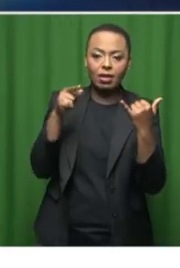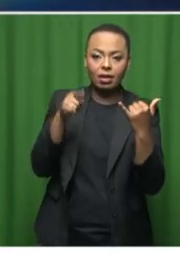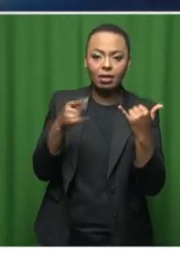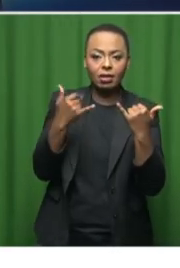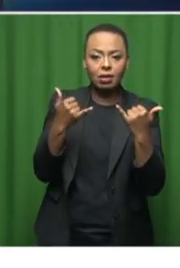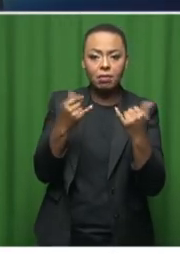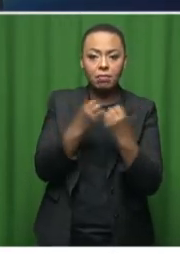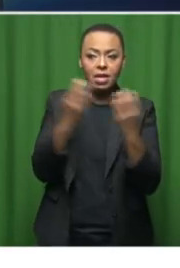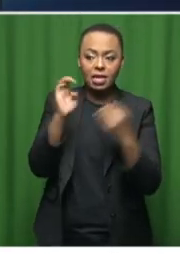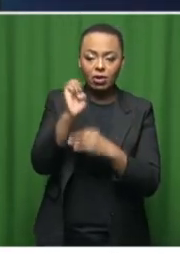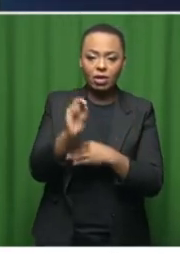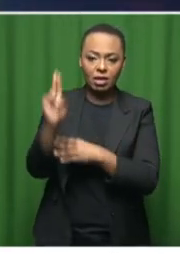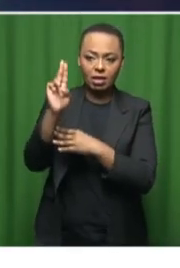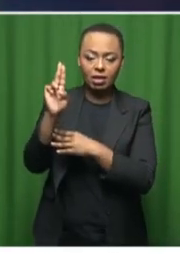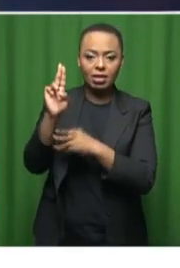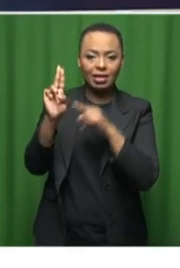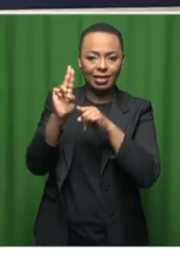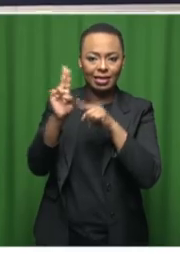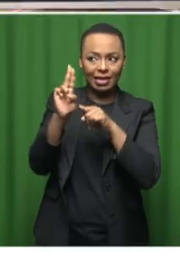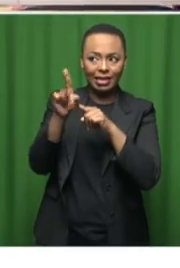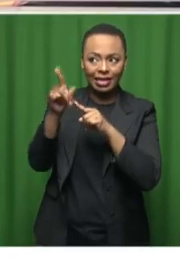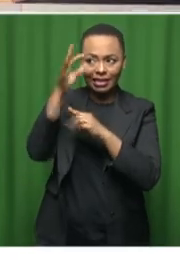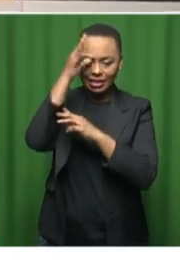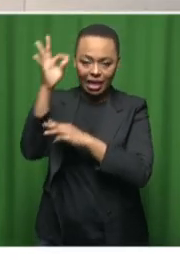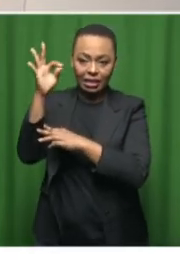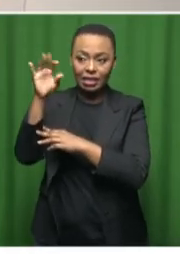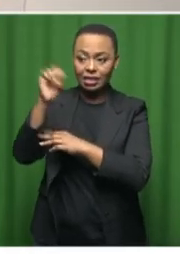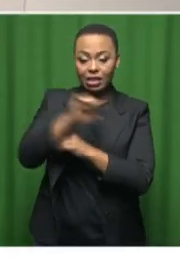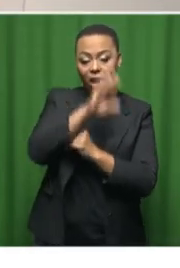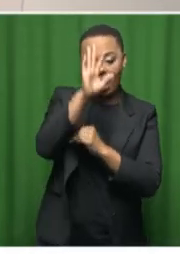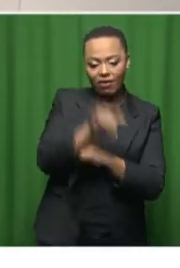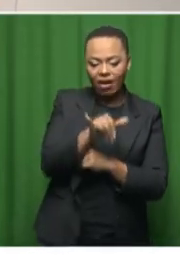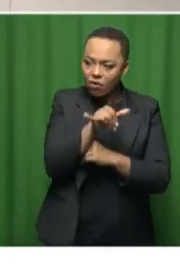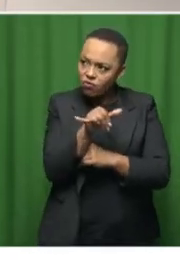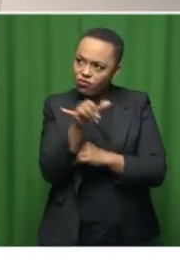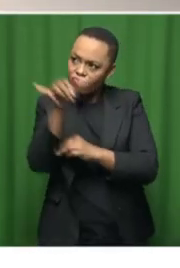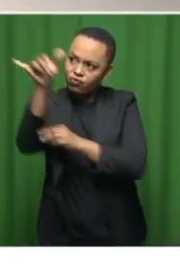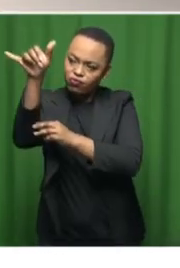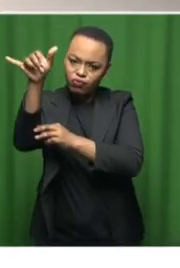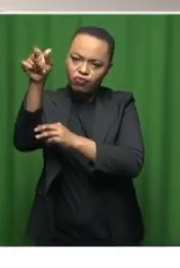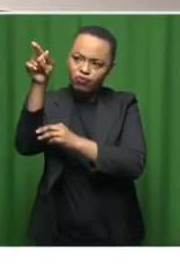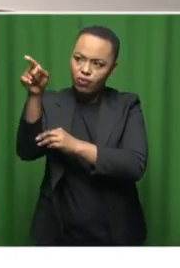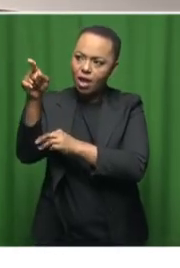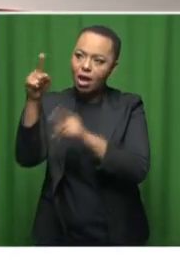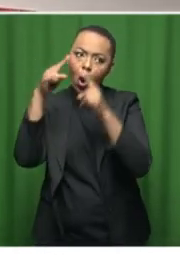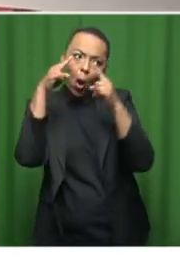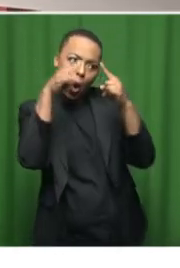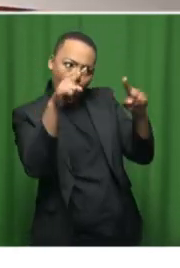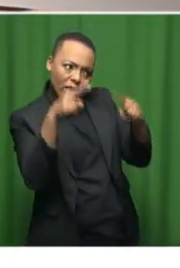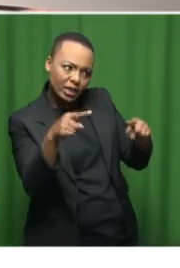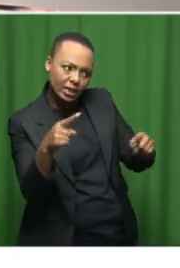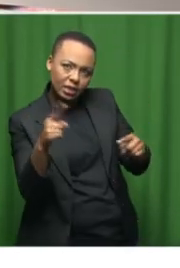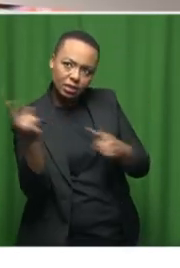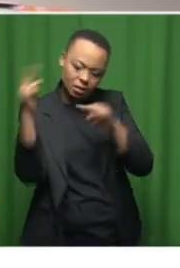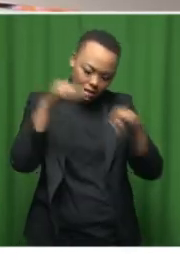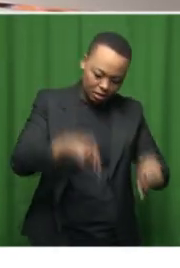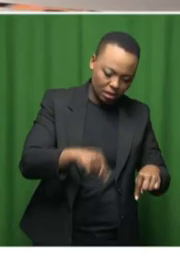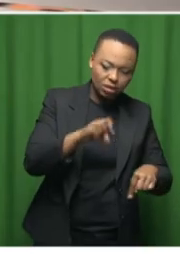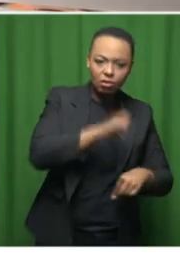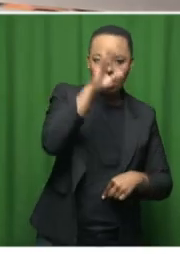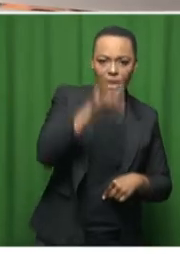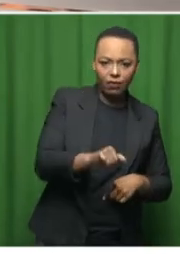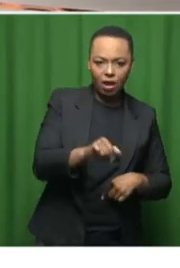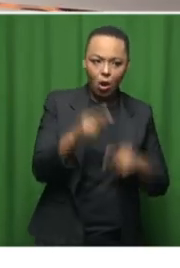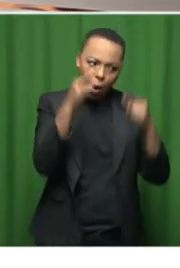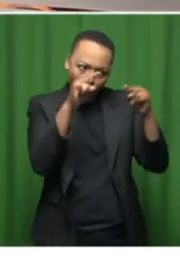received with EU states. And therefore, South Africa can fly without any auditor having to come to South Africa to audit